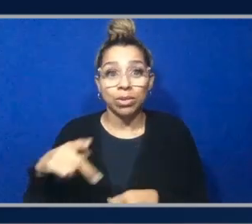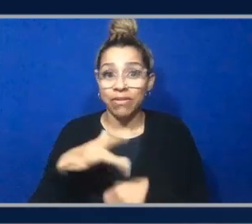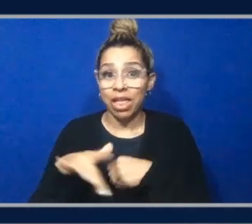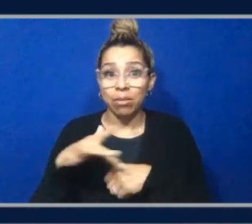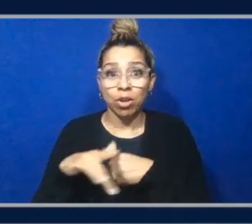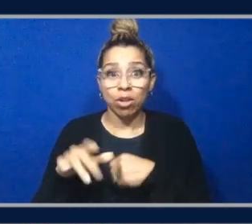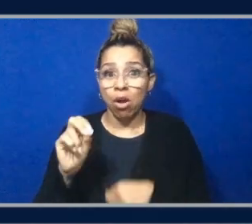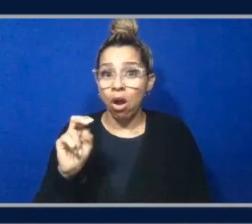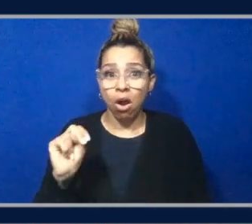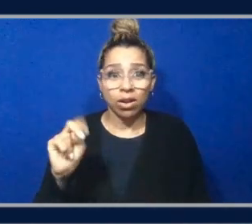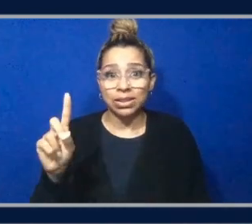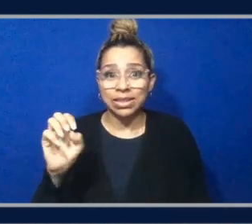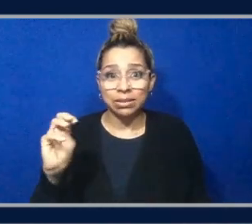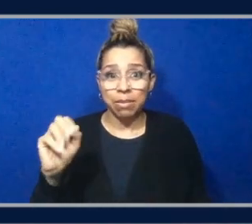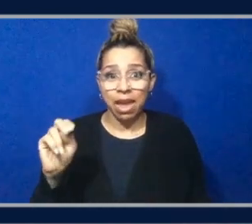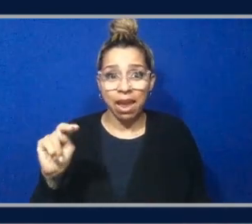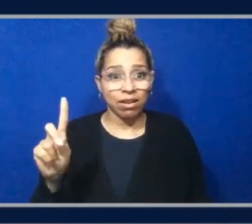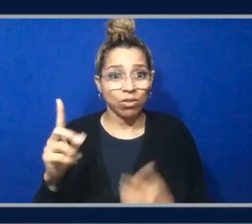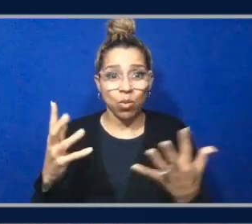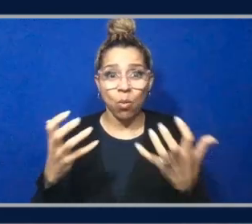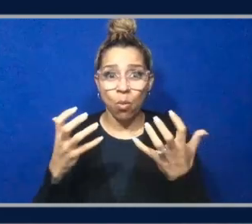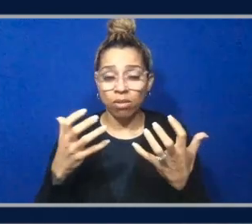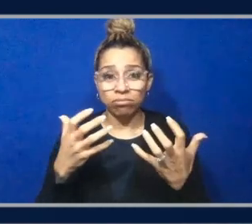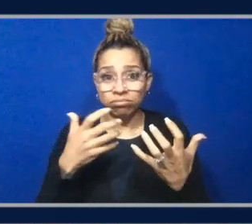at any point. Wait, they are? They are.